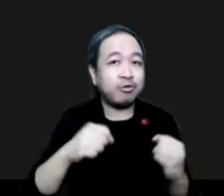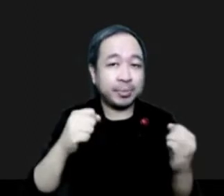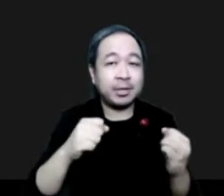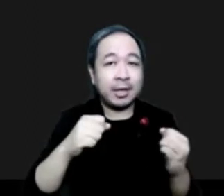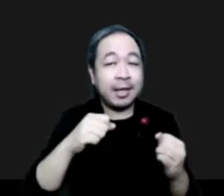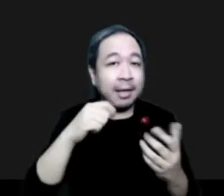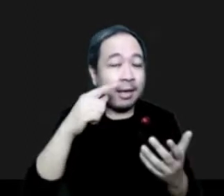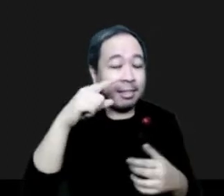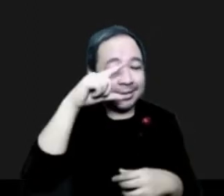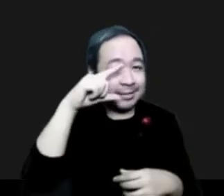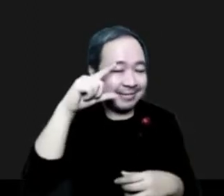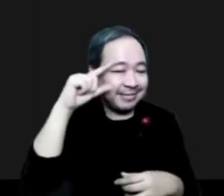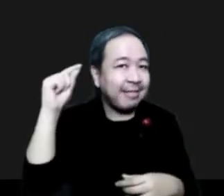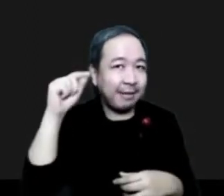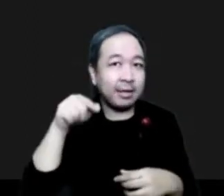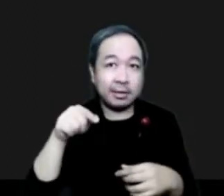to Earth.